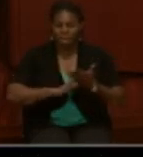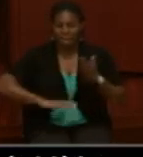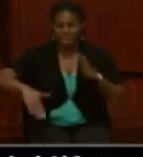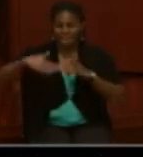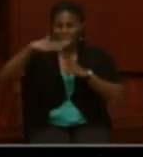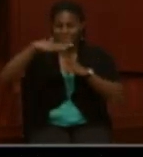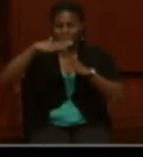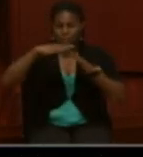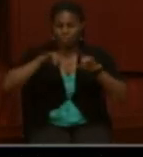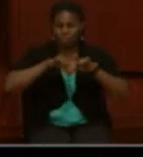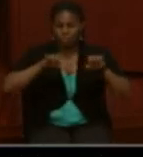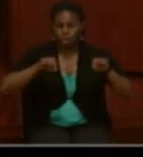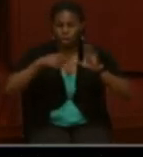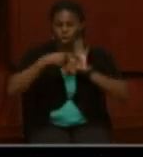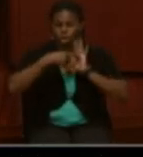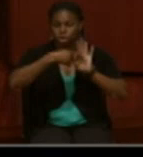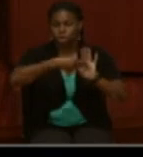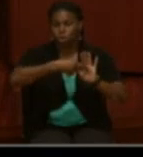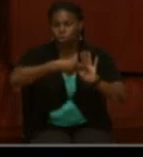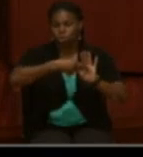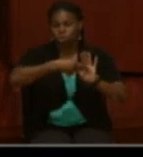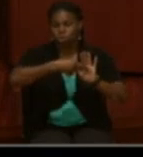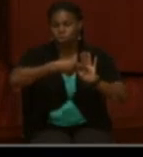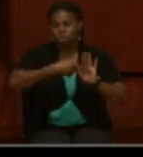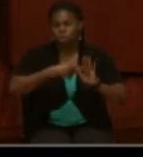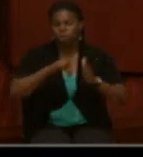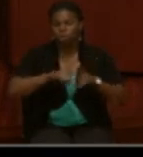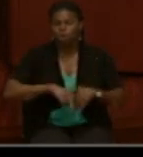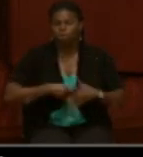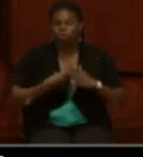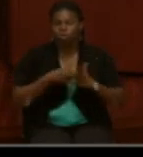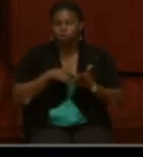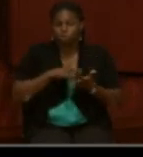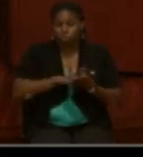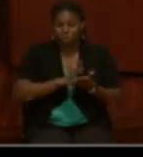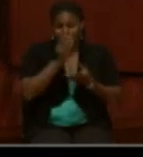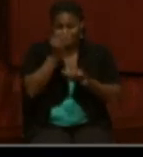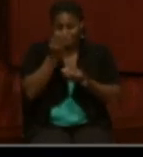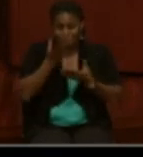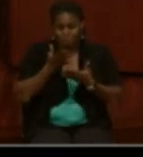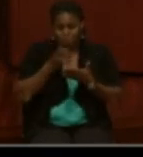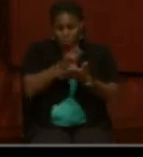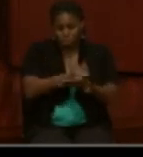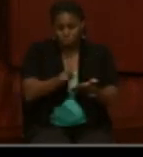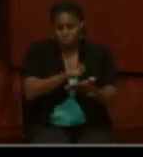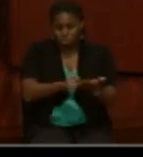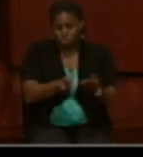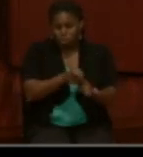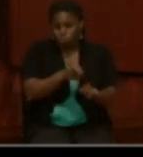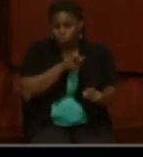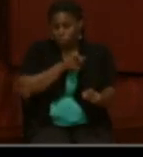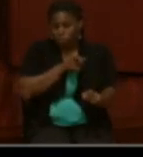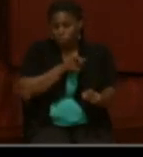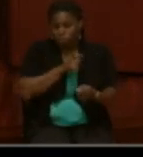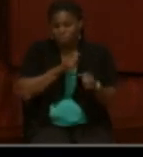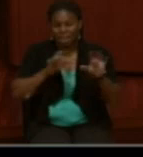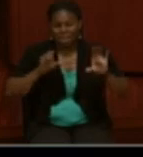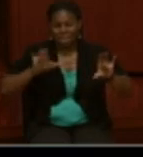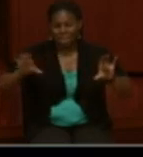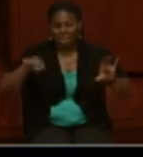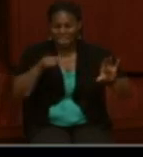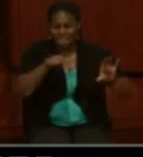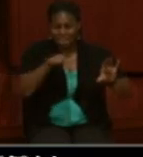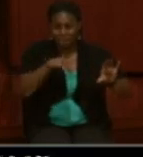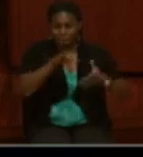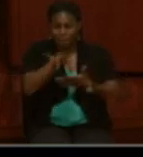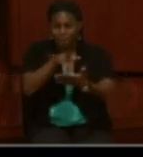the card, it would show the original record that the information was transcribed from. So the middle card shows company